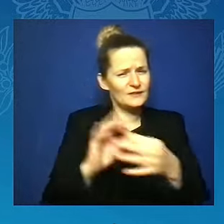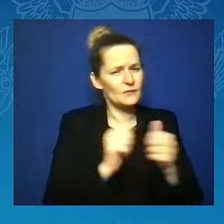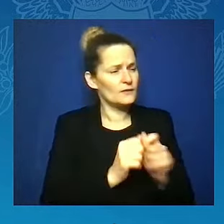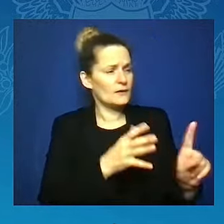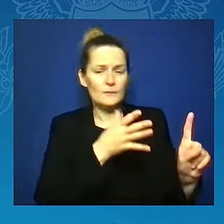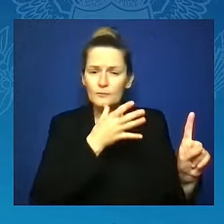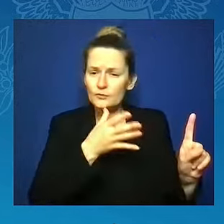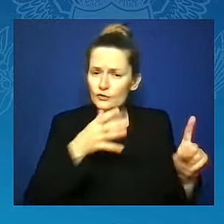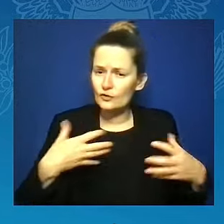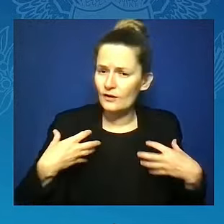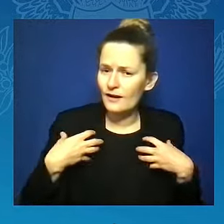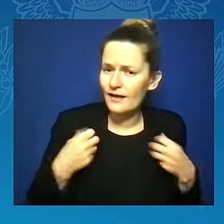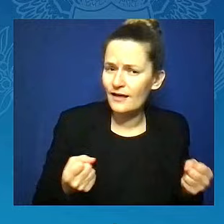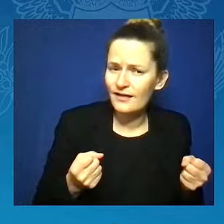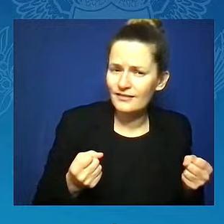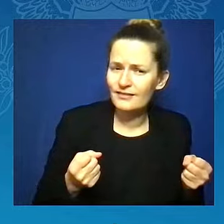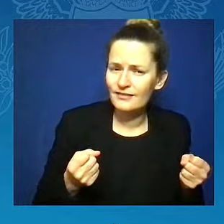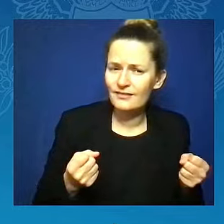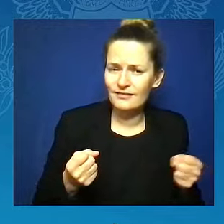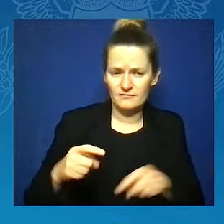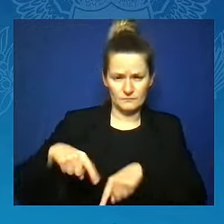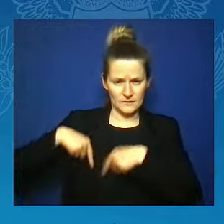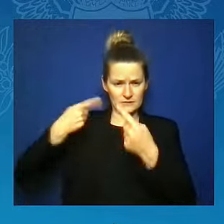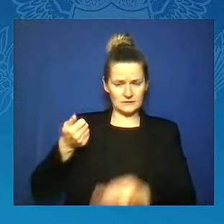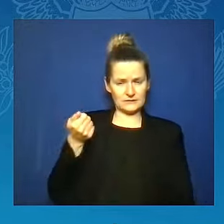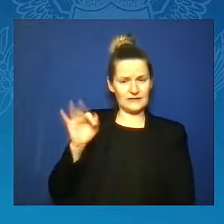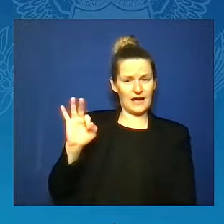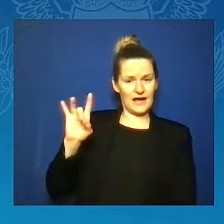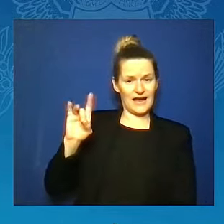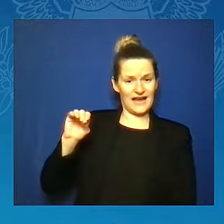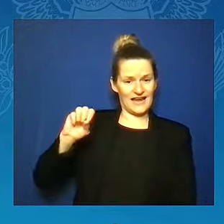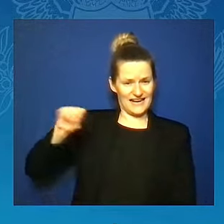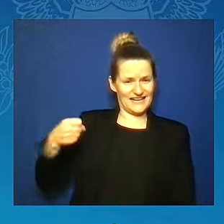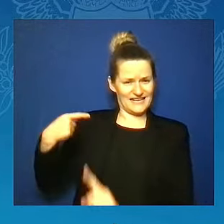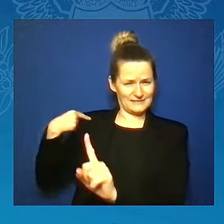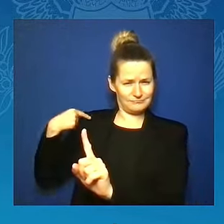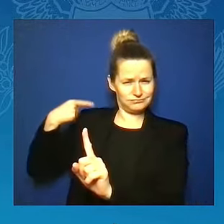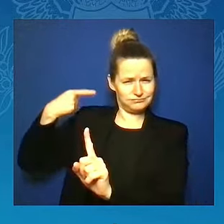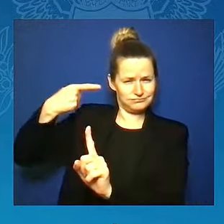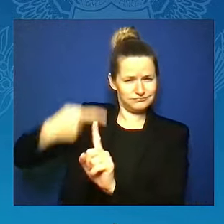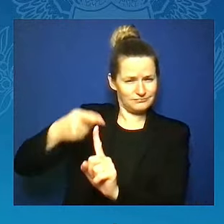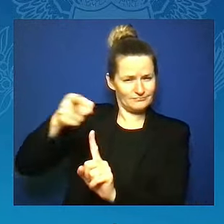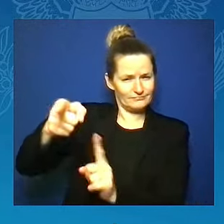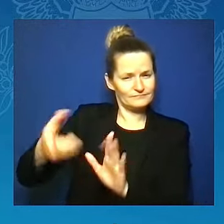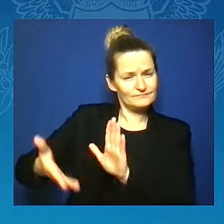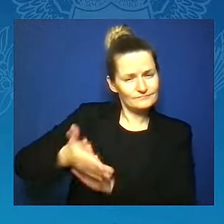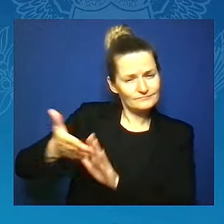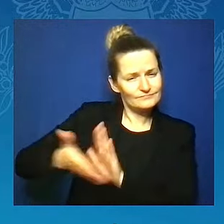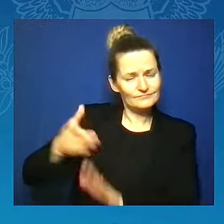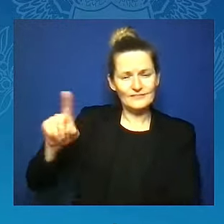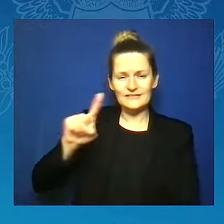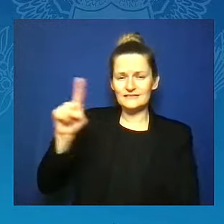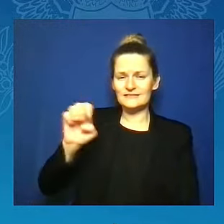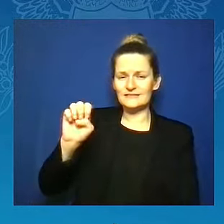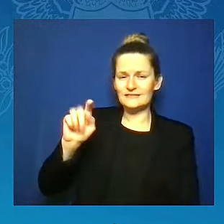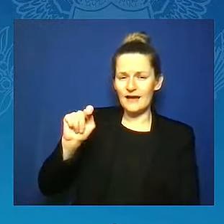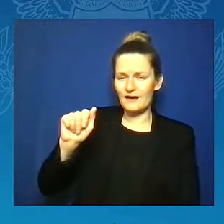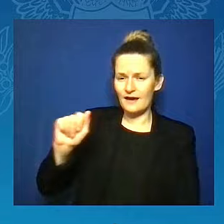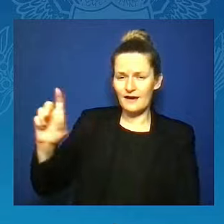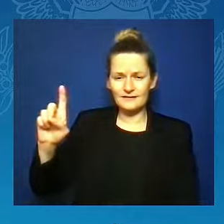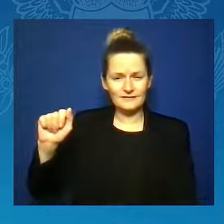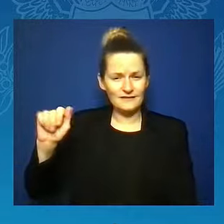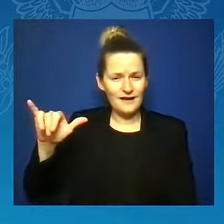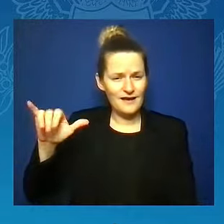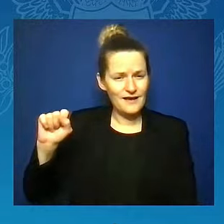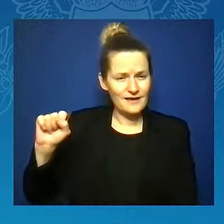inaugurated Zeta Days. And I will tell you, when I was a United States Senator, I would see